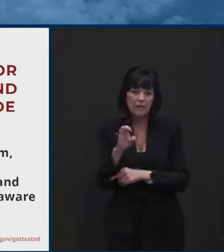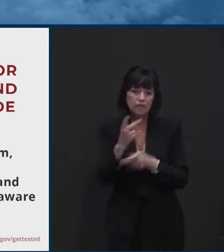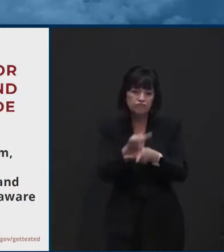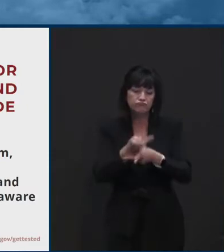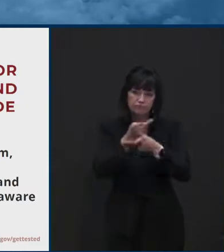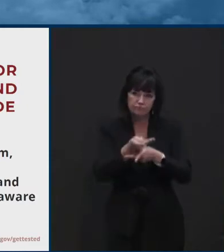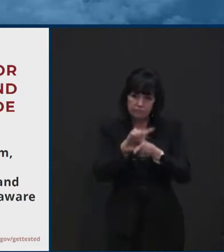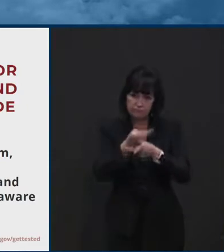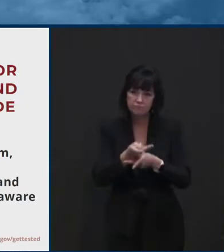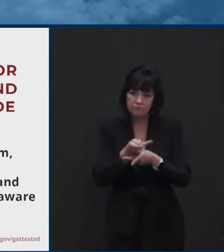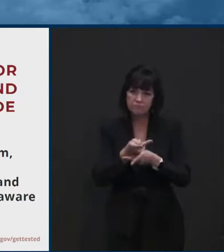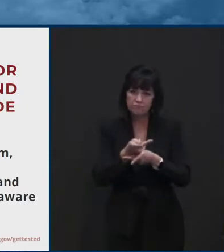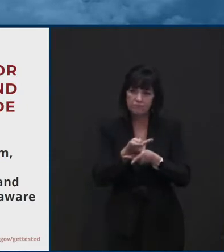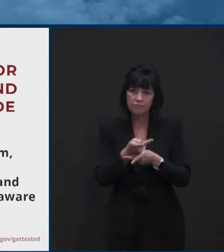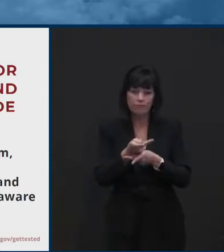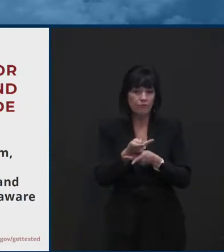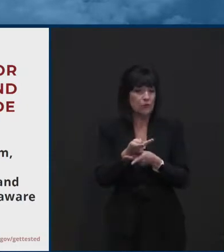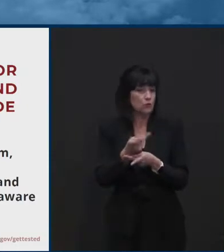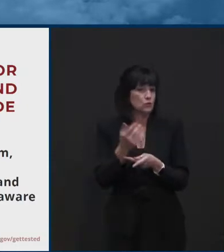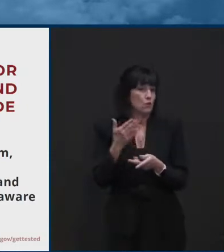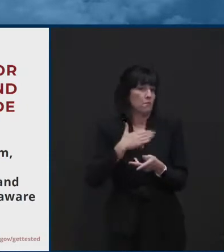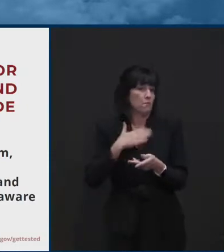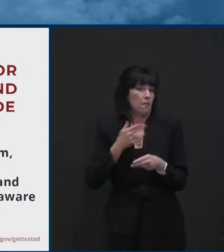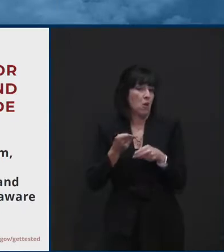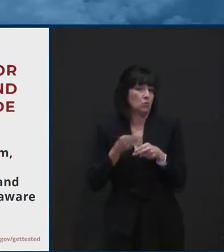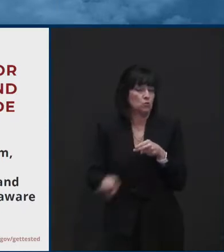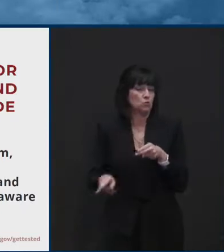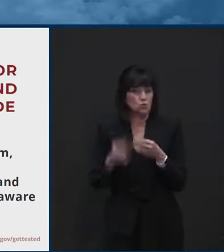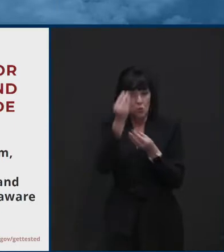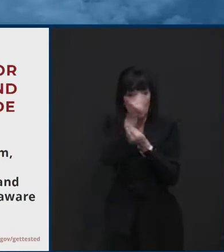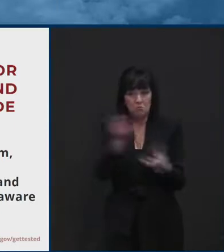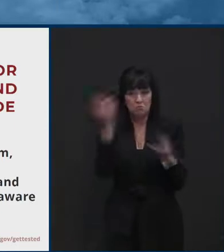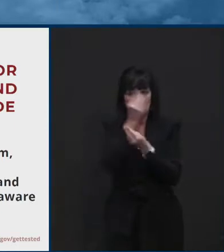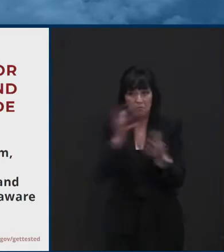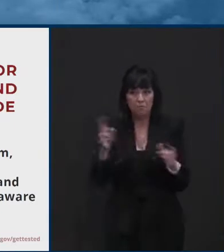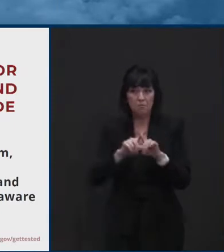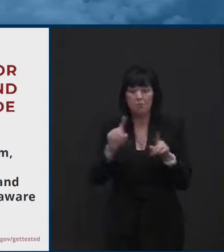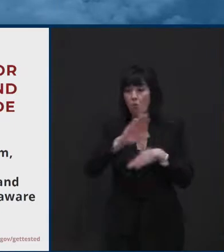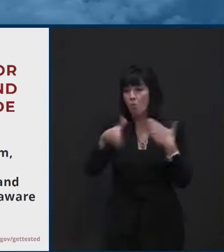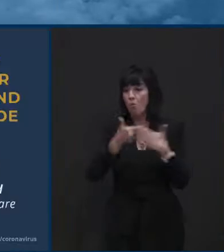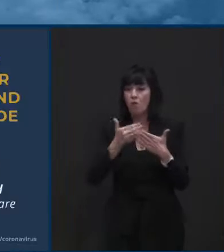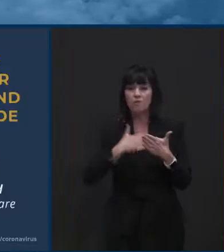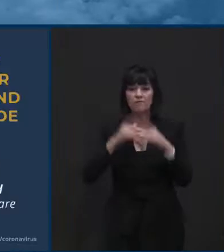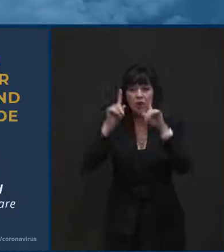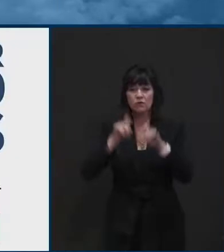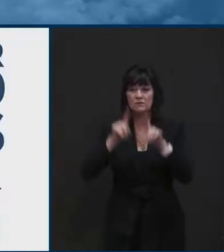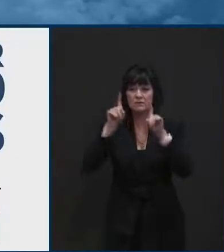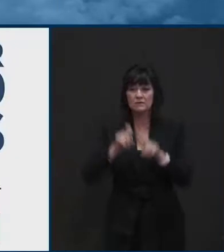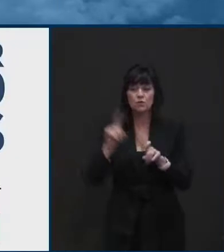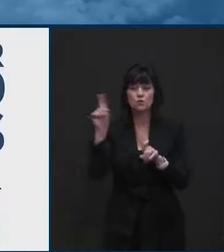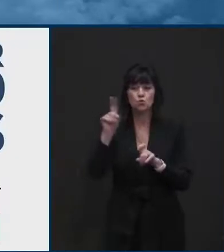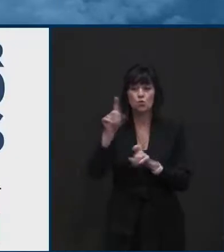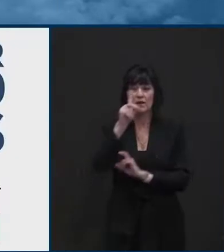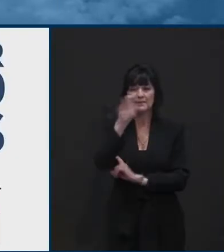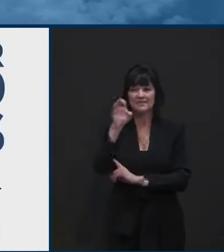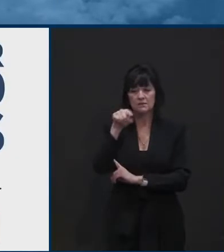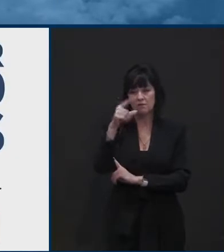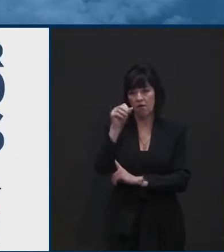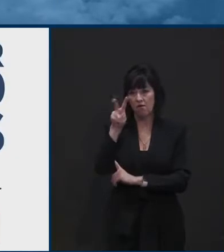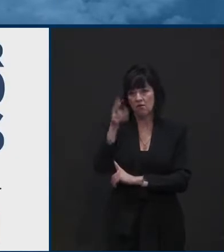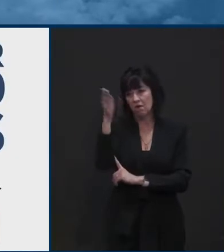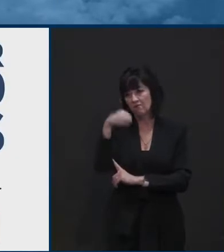the community sites. So, uh, short update today, but, uh, all the, uh, testing sites could be found at de.gov slash get tested.